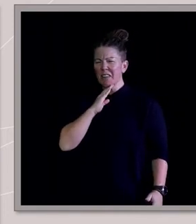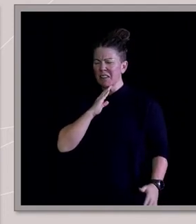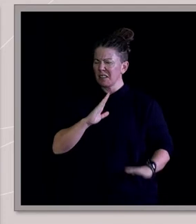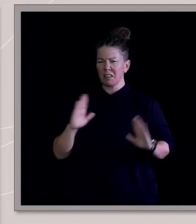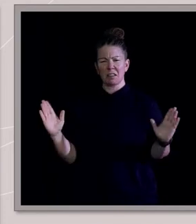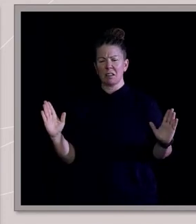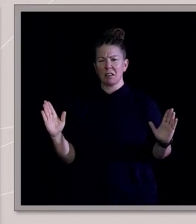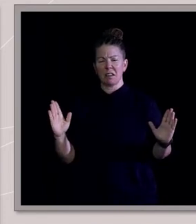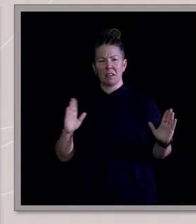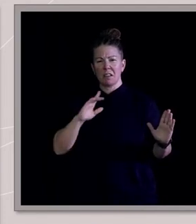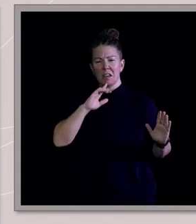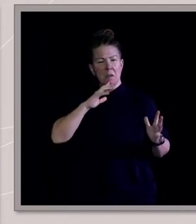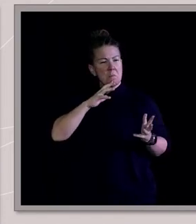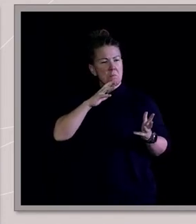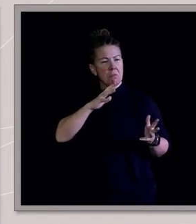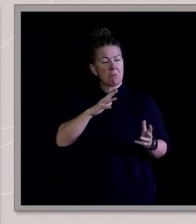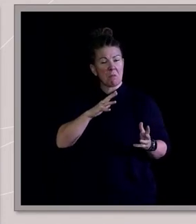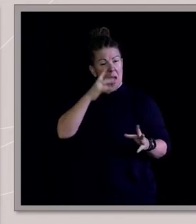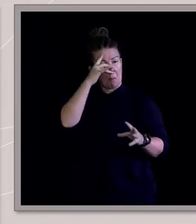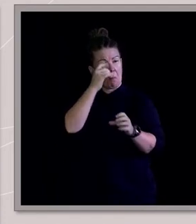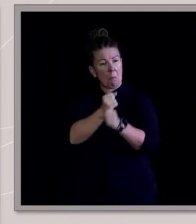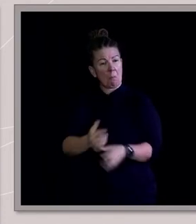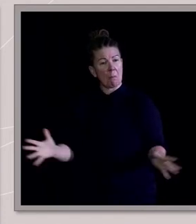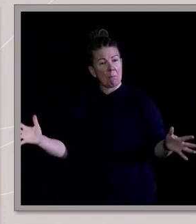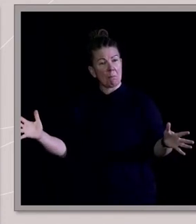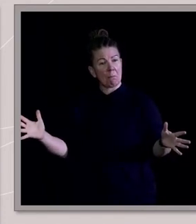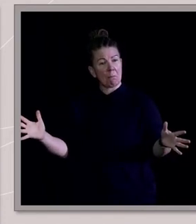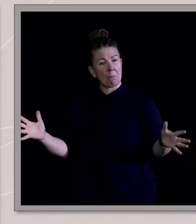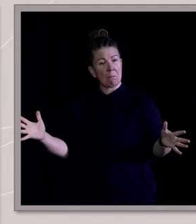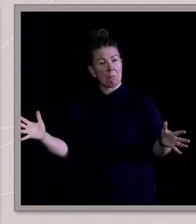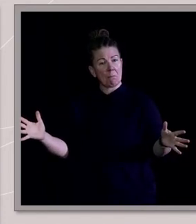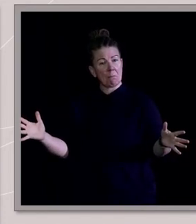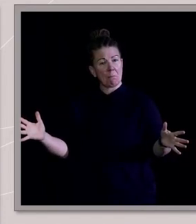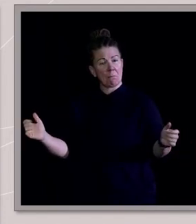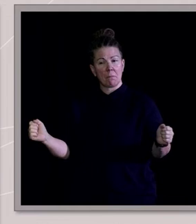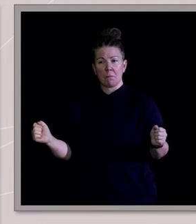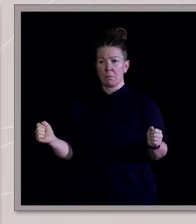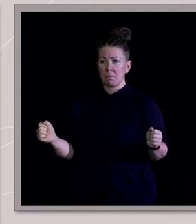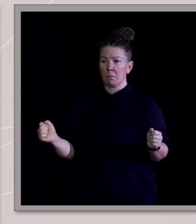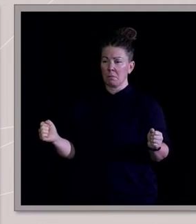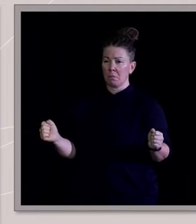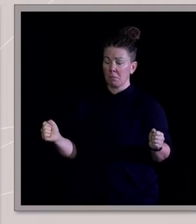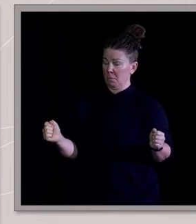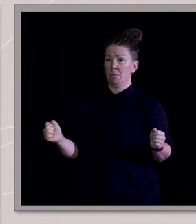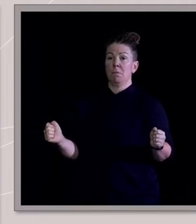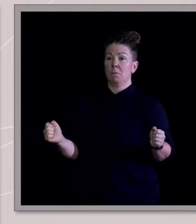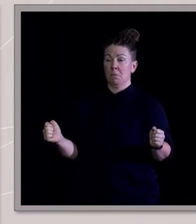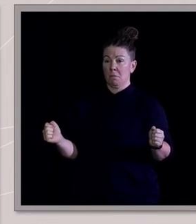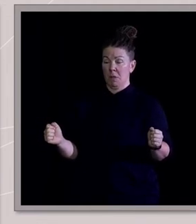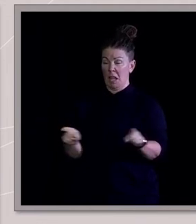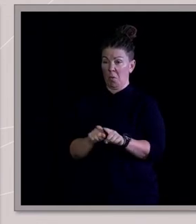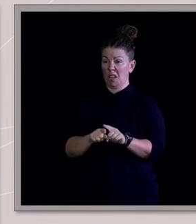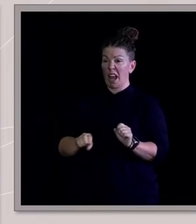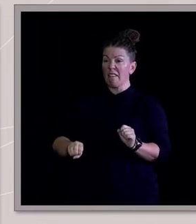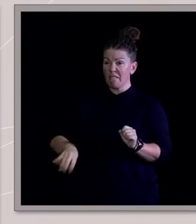I'm just not sure I believe in any of this. And it was like someone had farted on the dance floor.